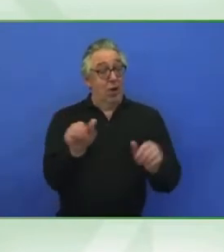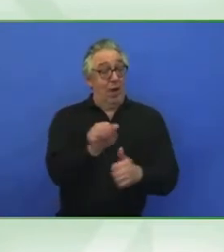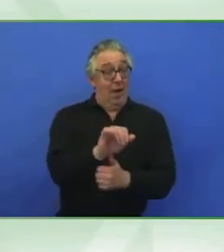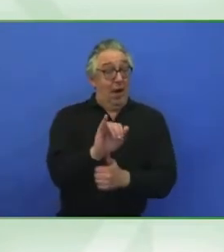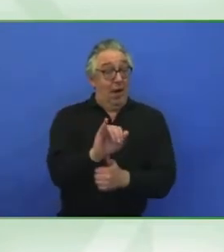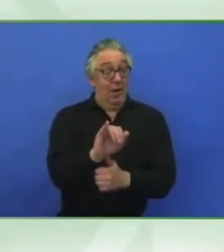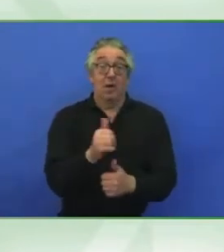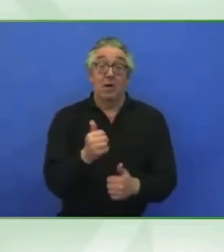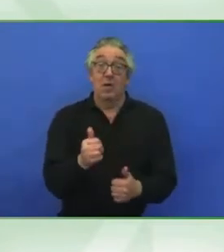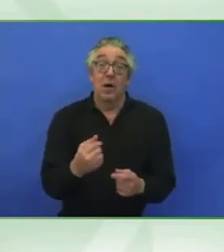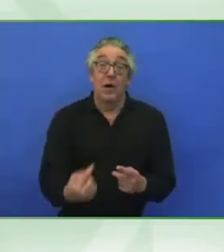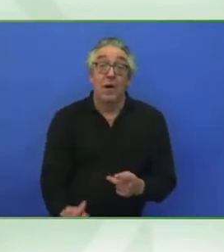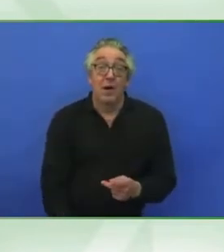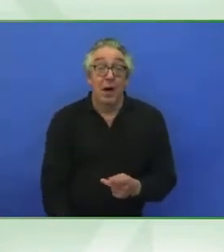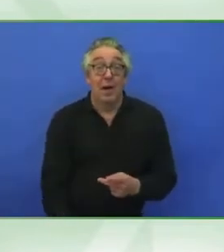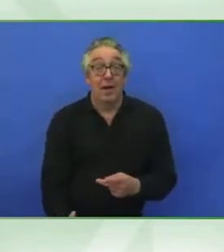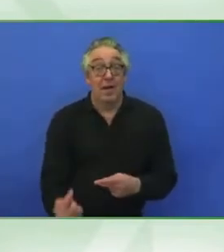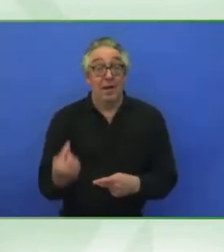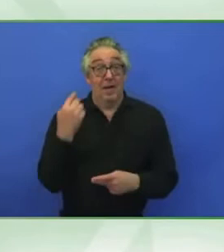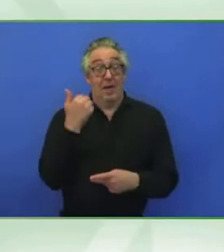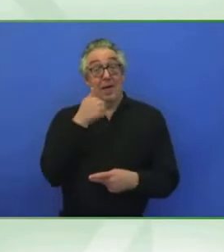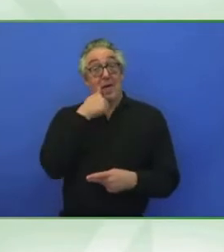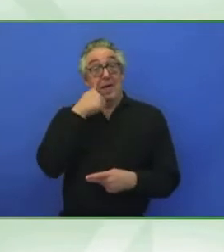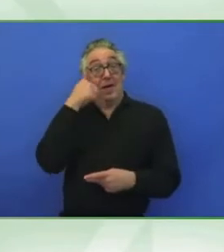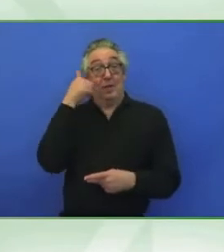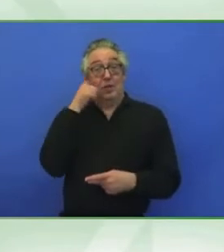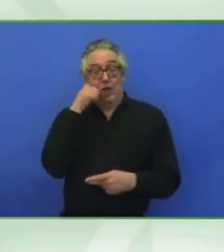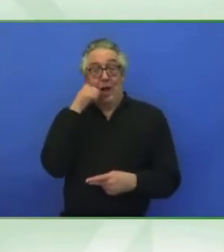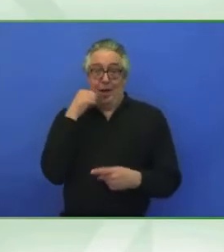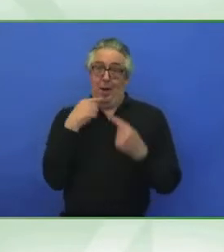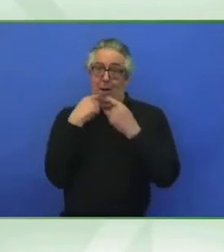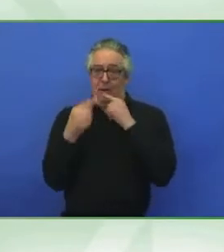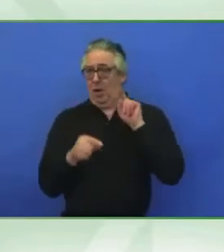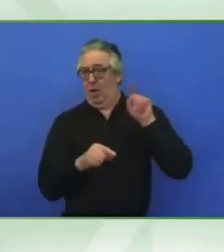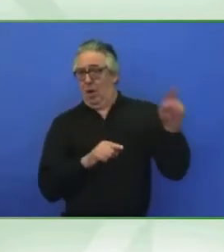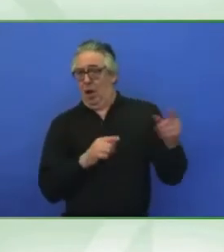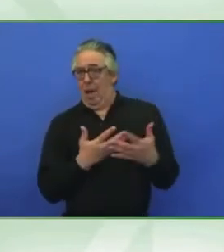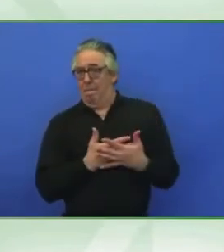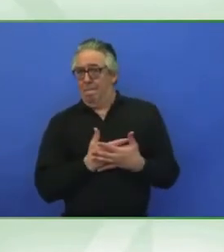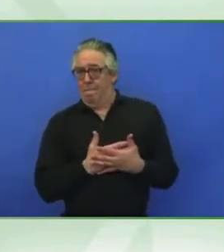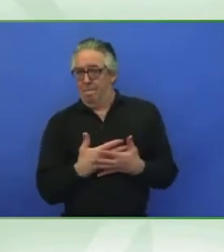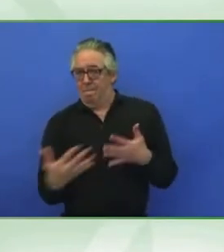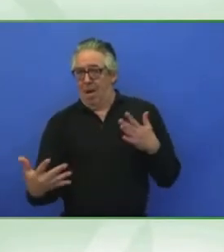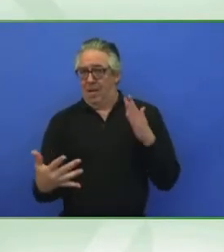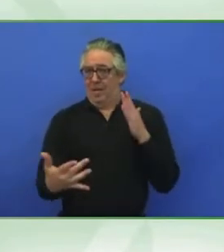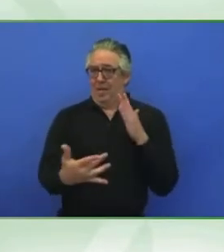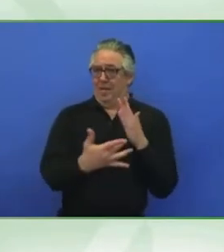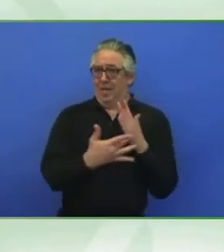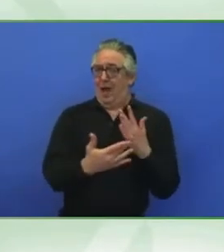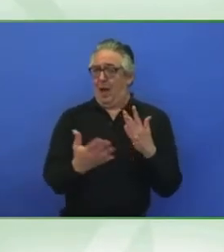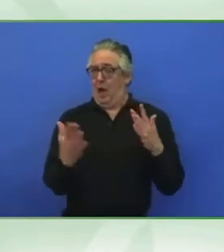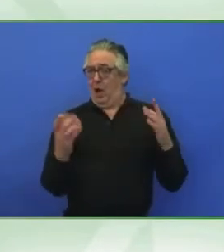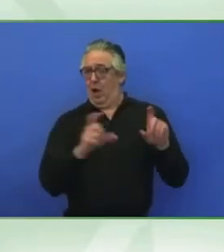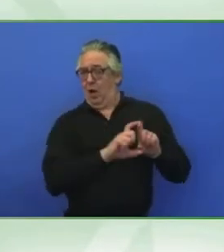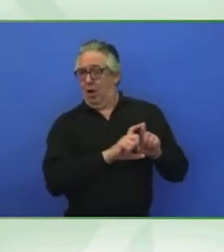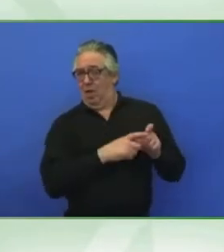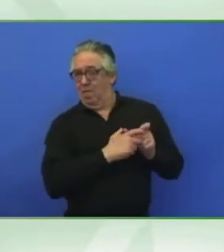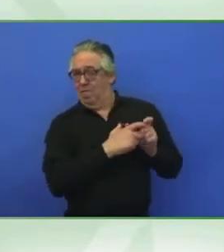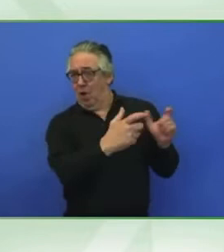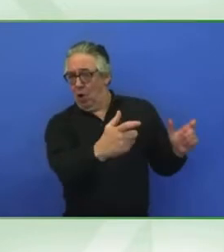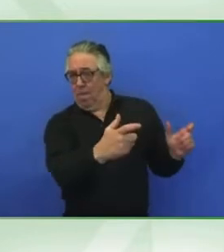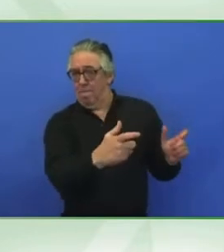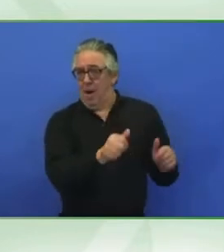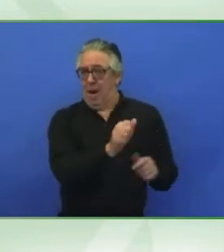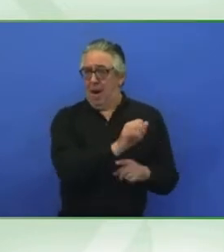tech companies and AI. And from